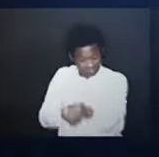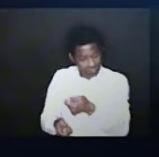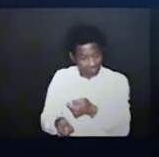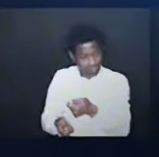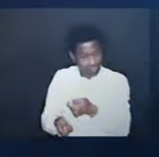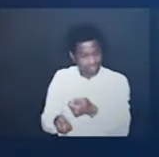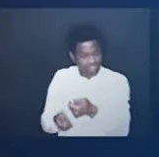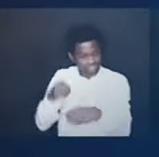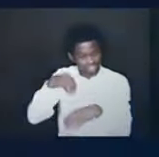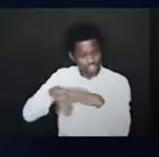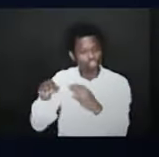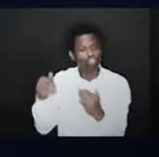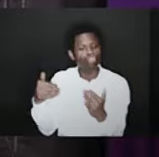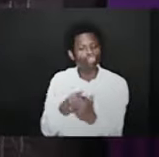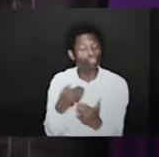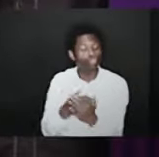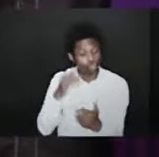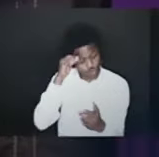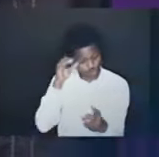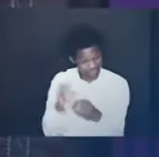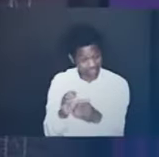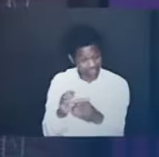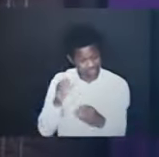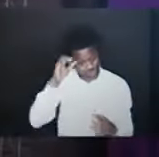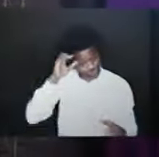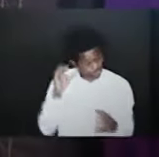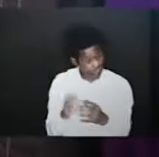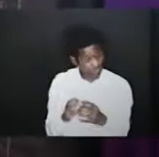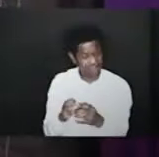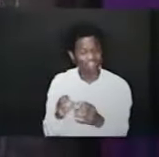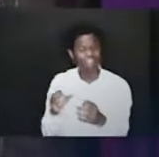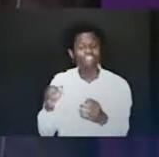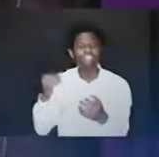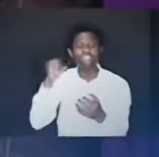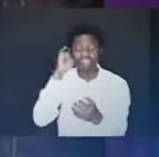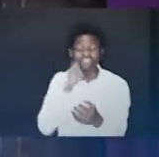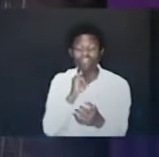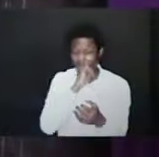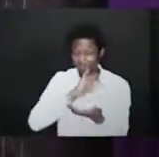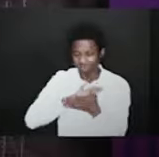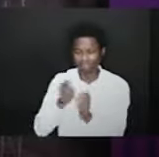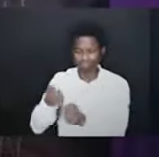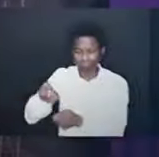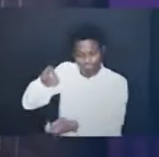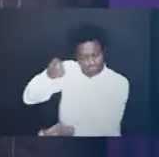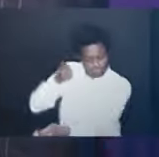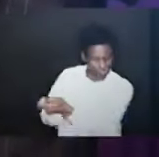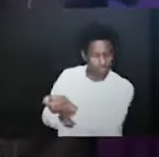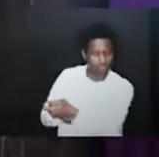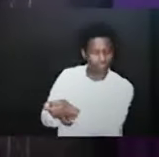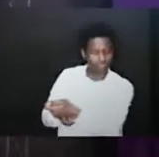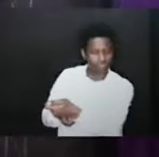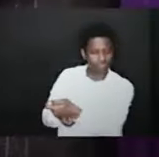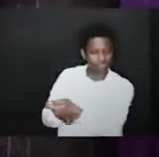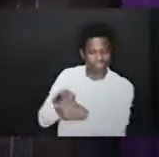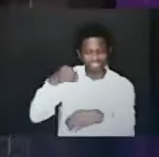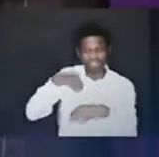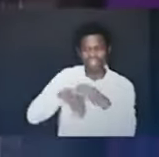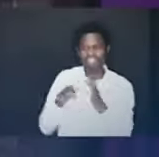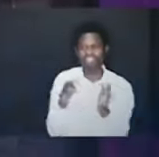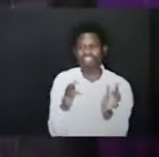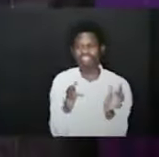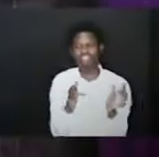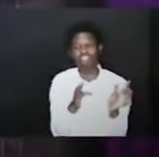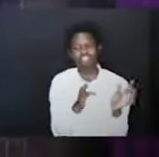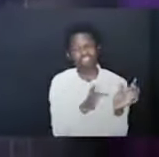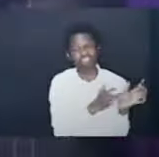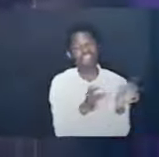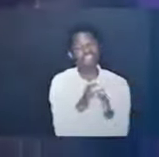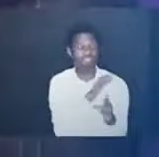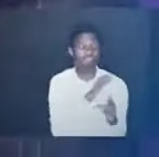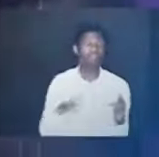the